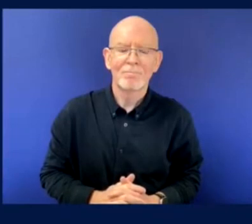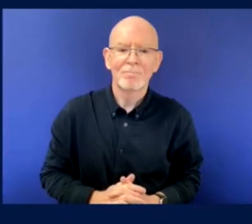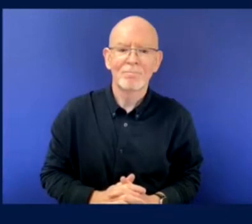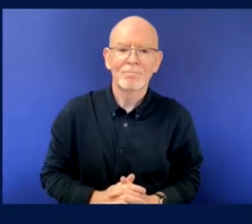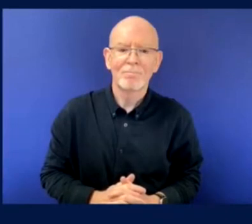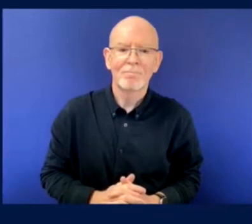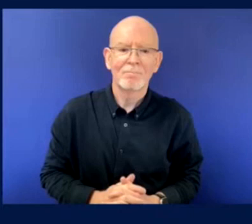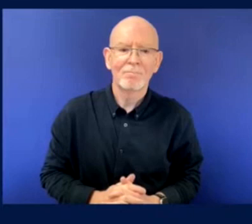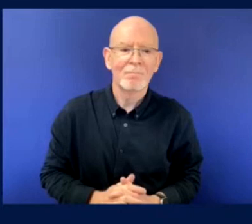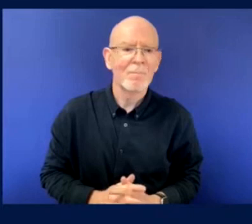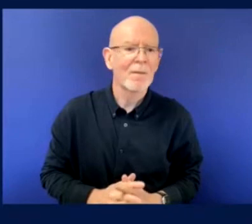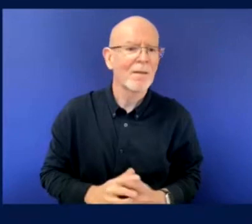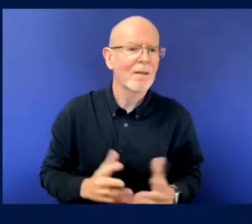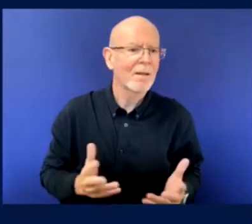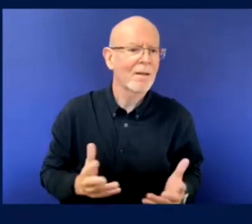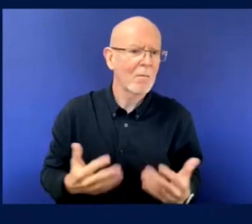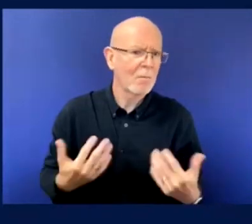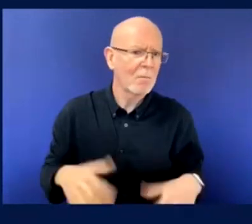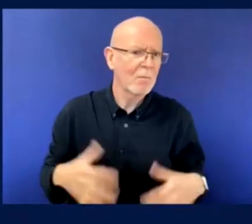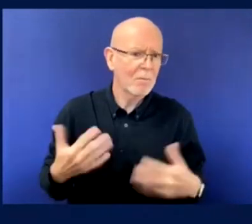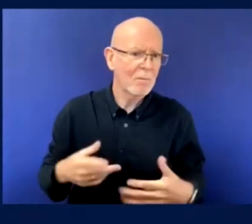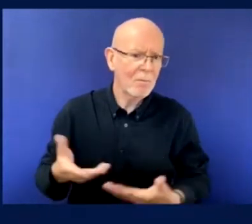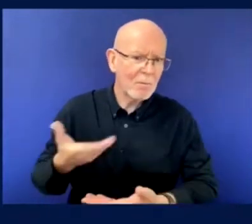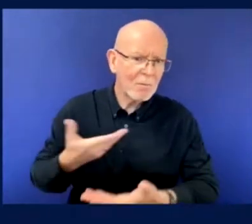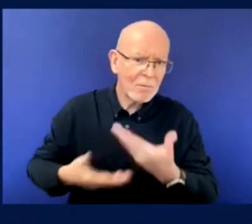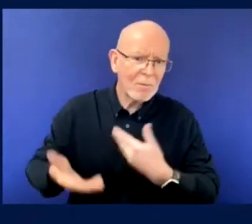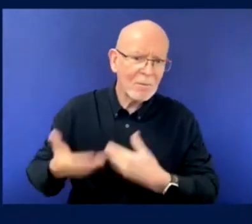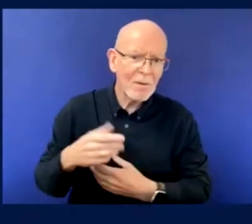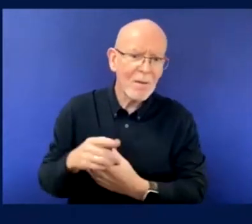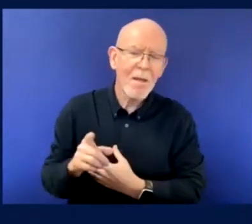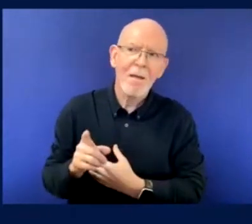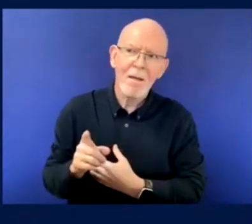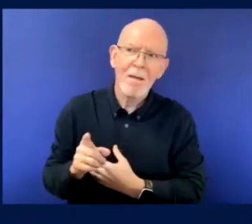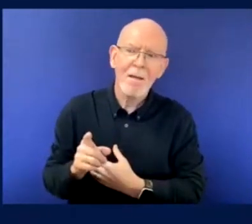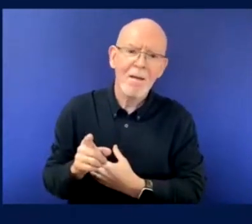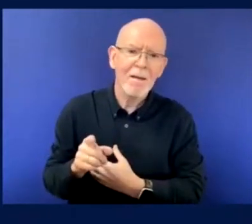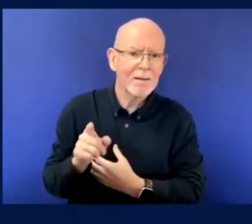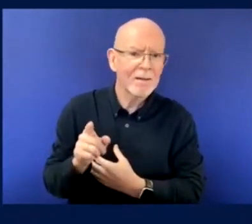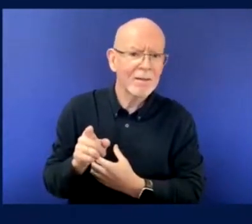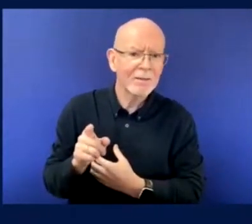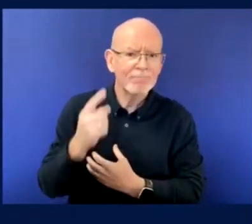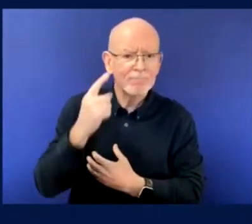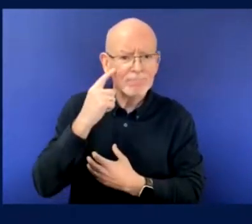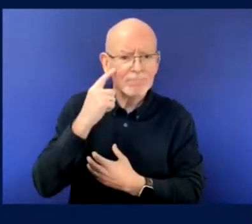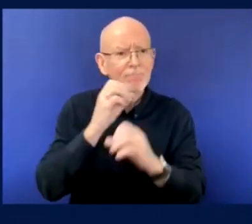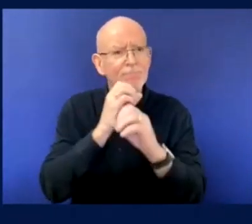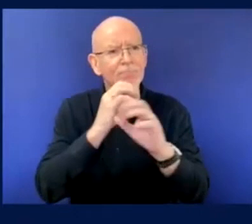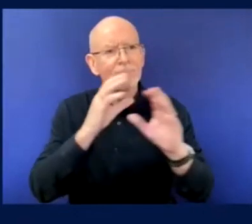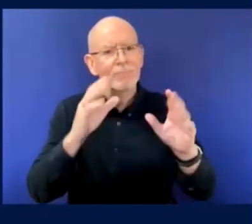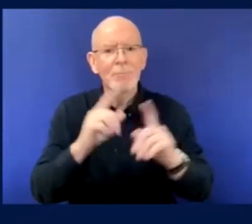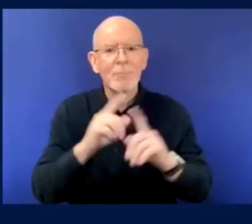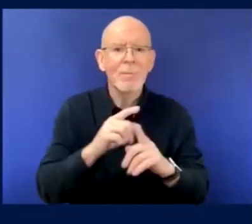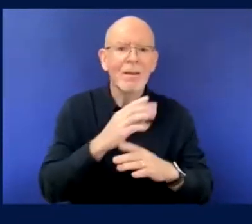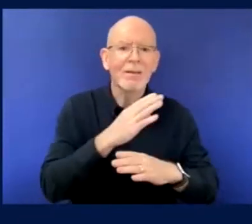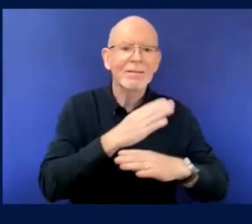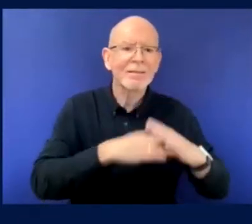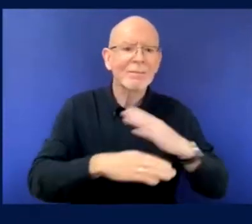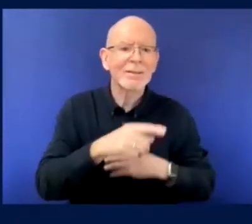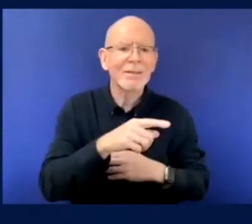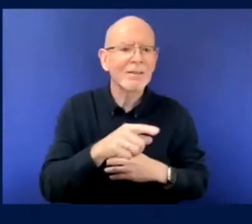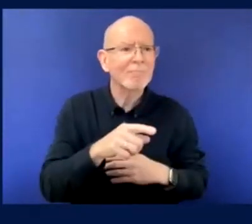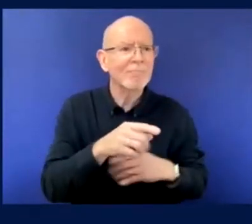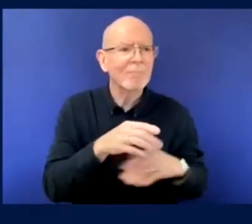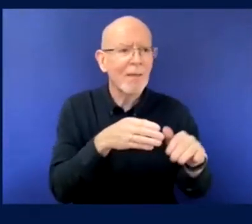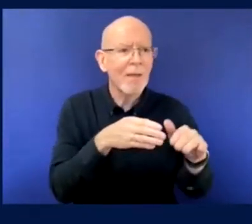Oh, the World Cup is a unique experience actually. And, uh, I'm happy that it was in my country and I'm